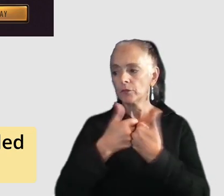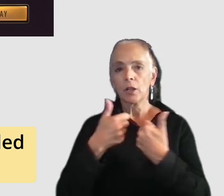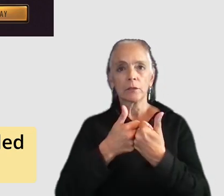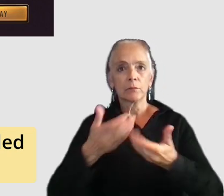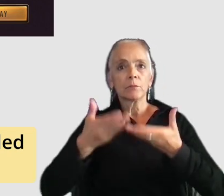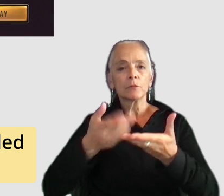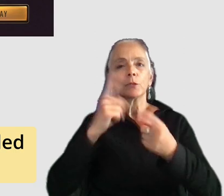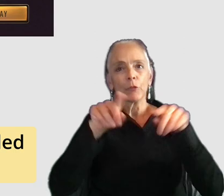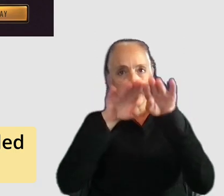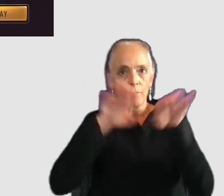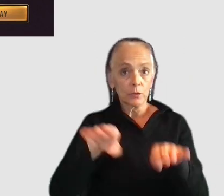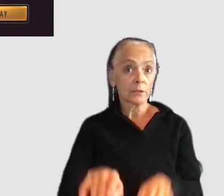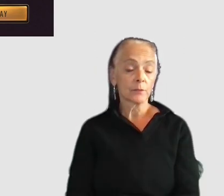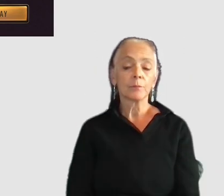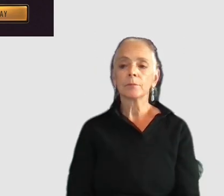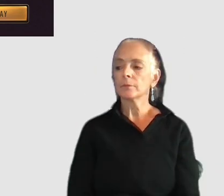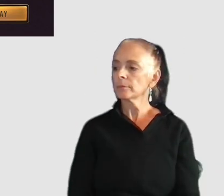for different levels of player too